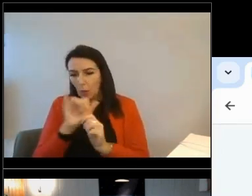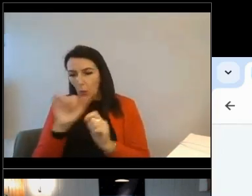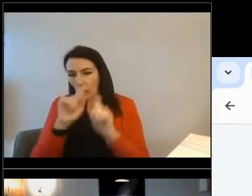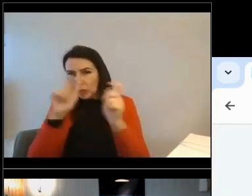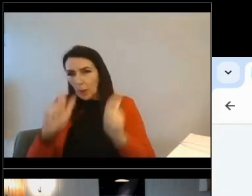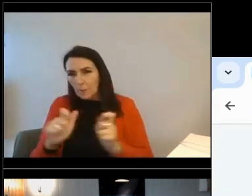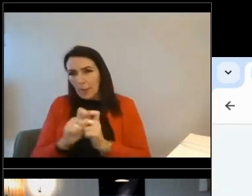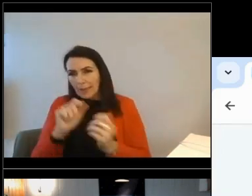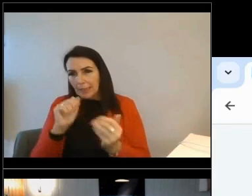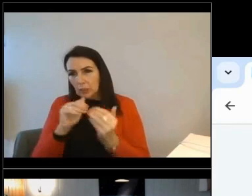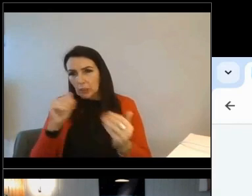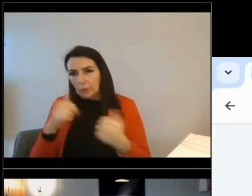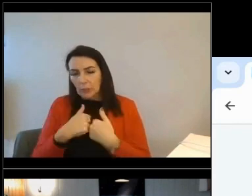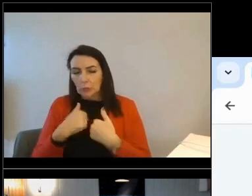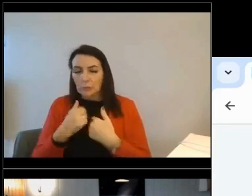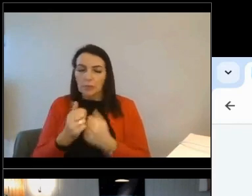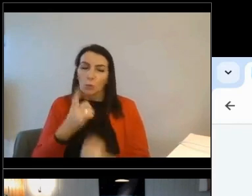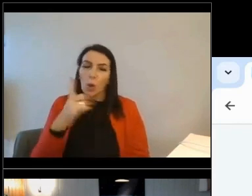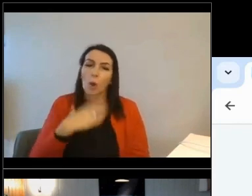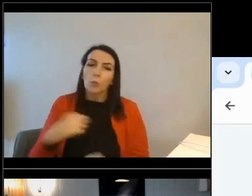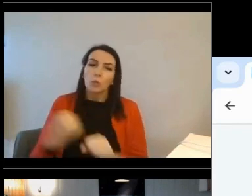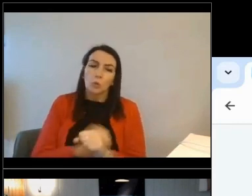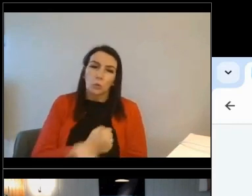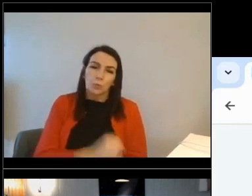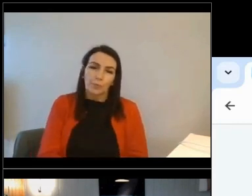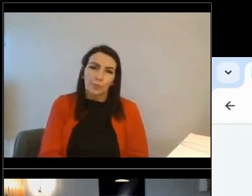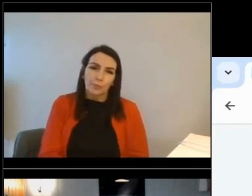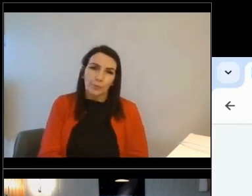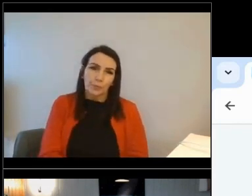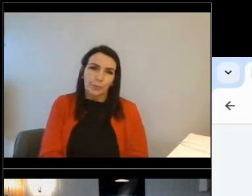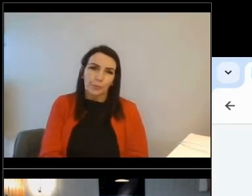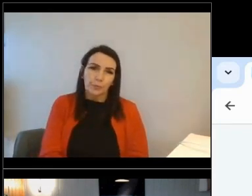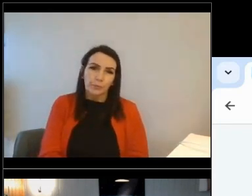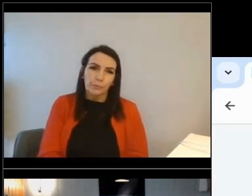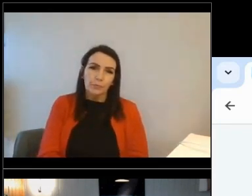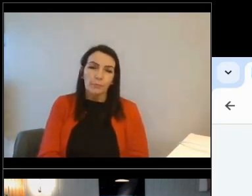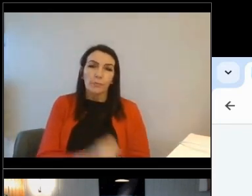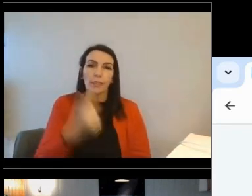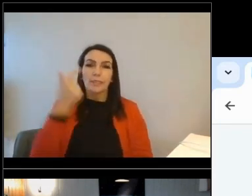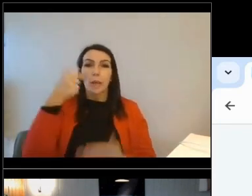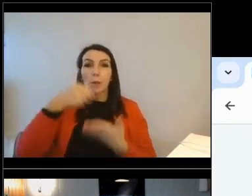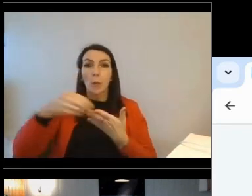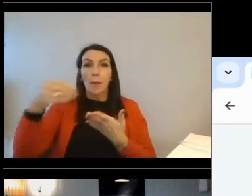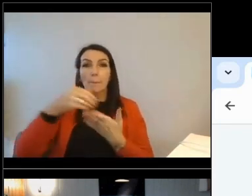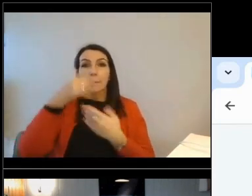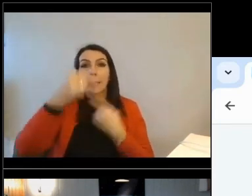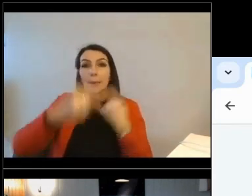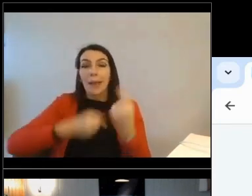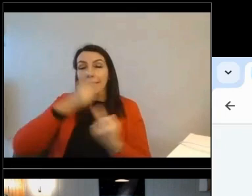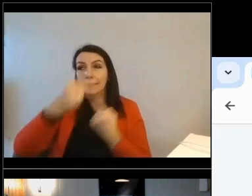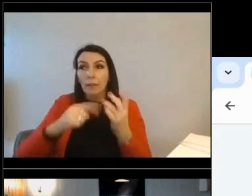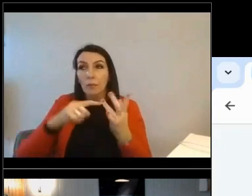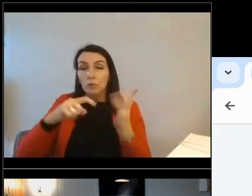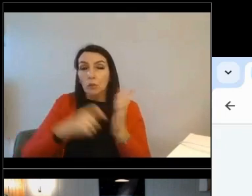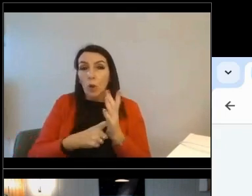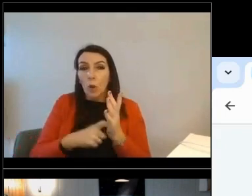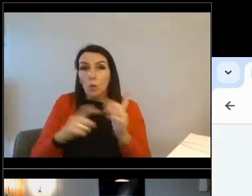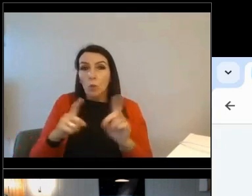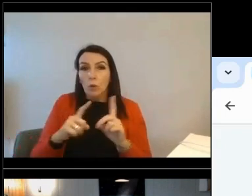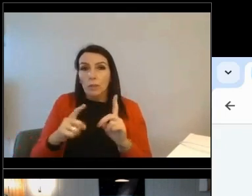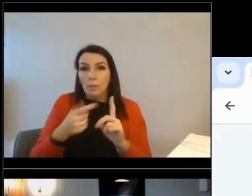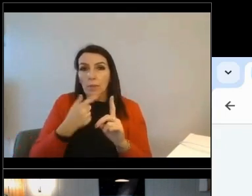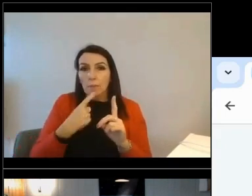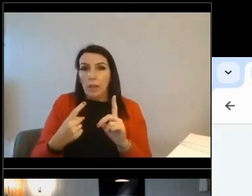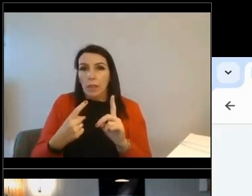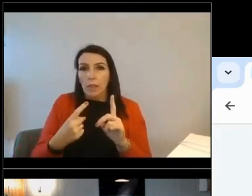you're interested in, what you want to do. Is it about payback cycles? You know, are you looking to see if you can get a return on investment for